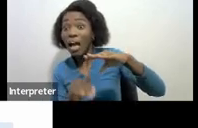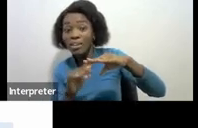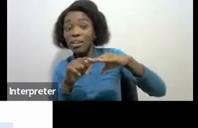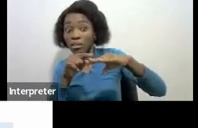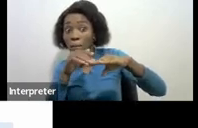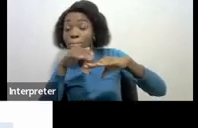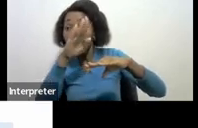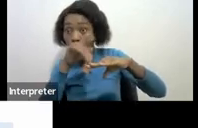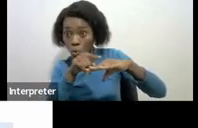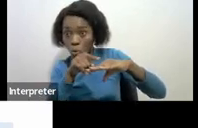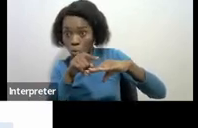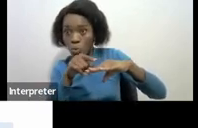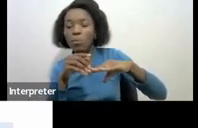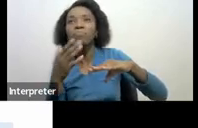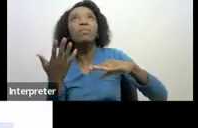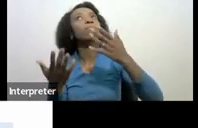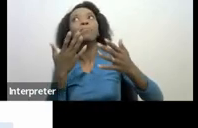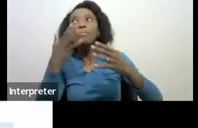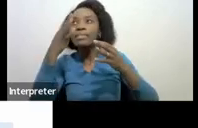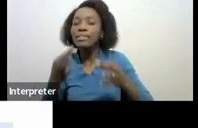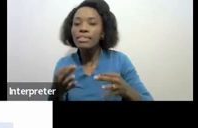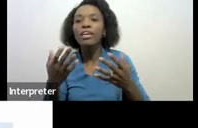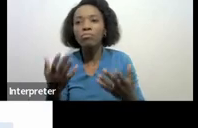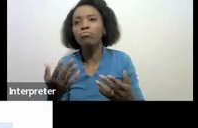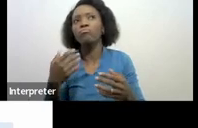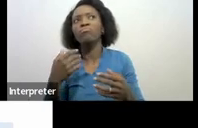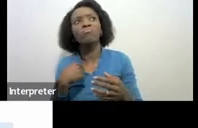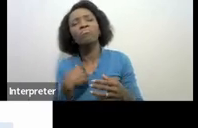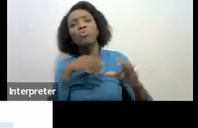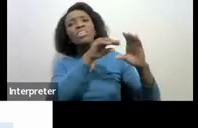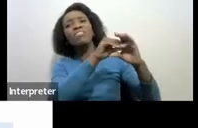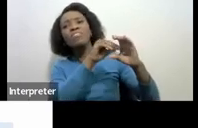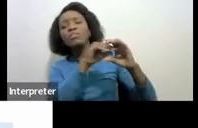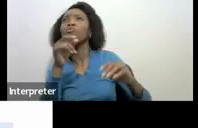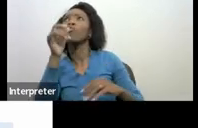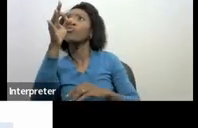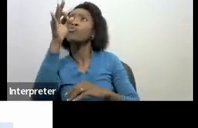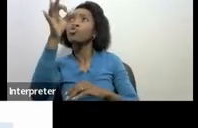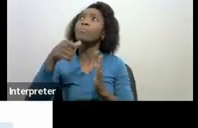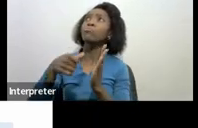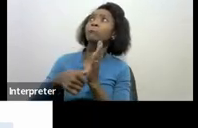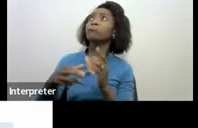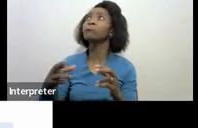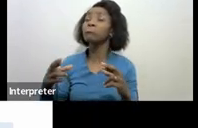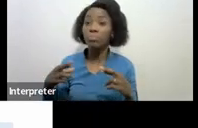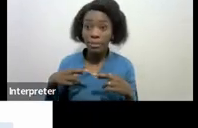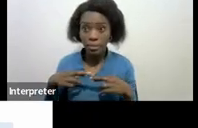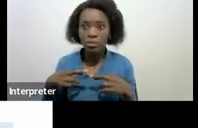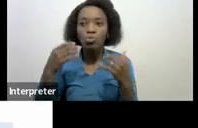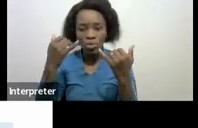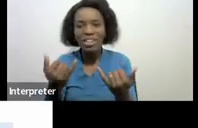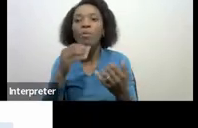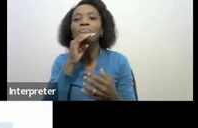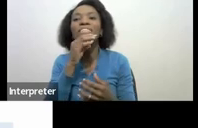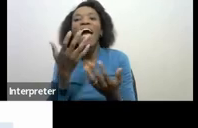you've decided to keep or to make investment for your future pensions then you have retirement annuity